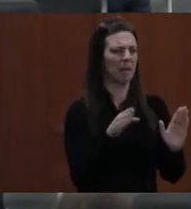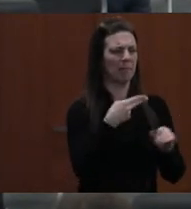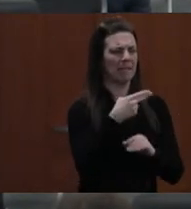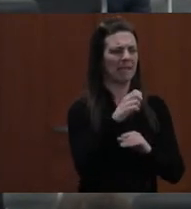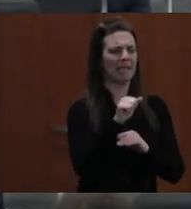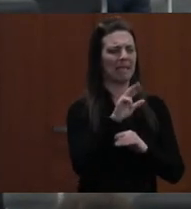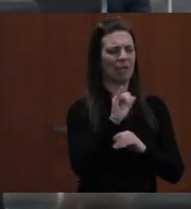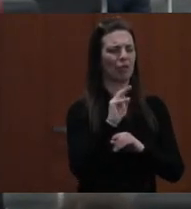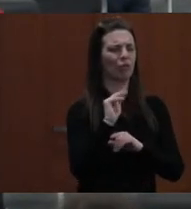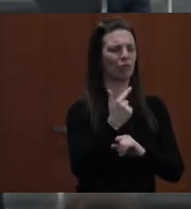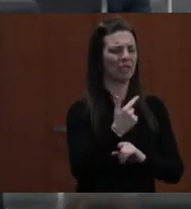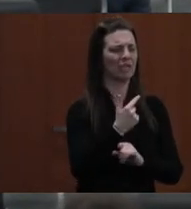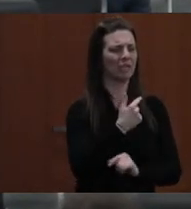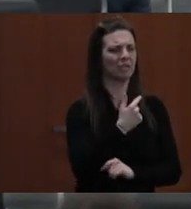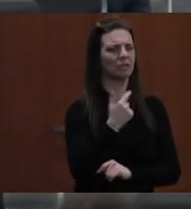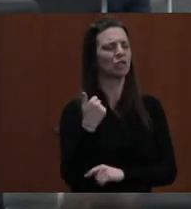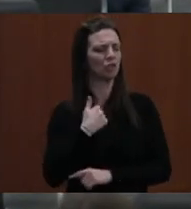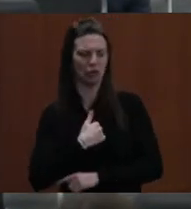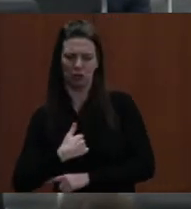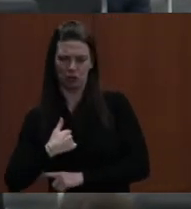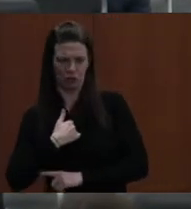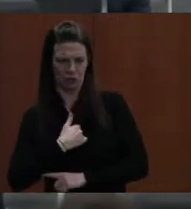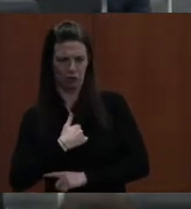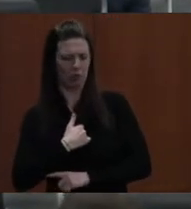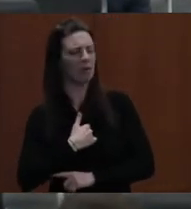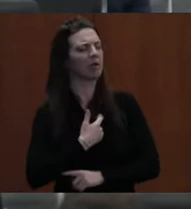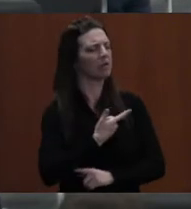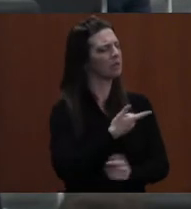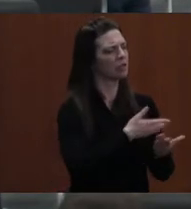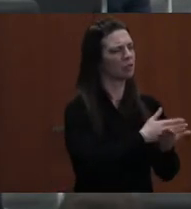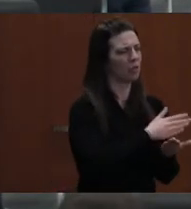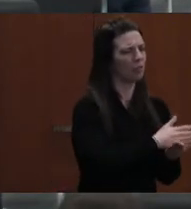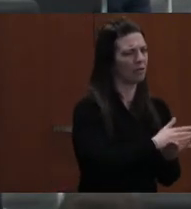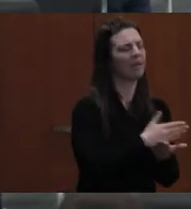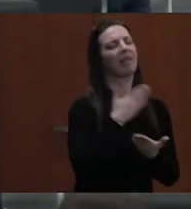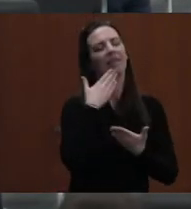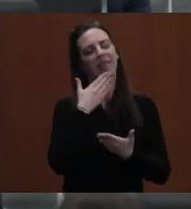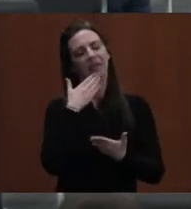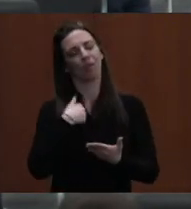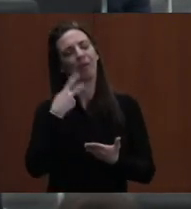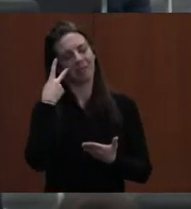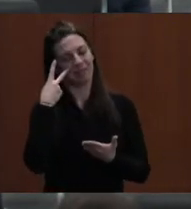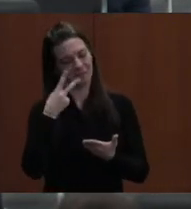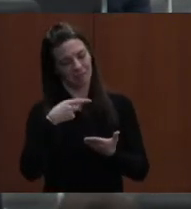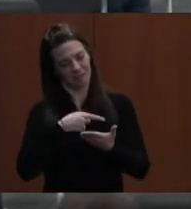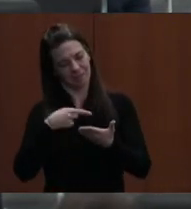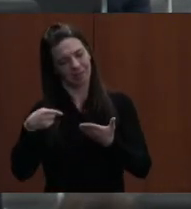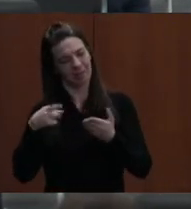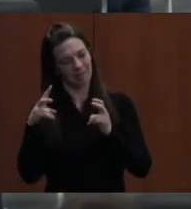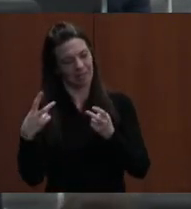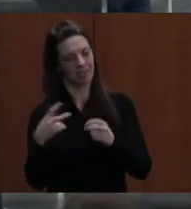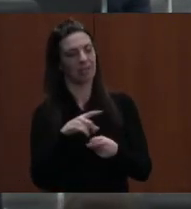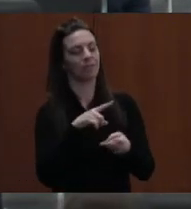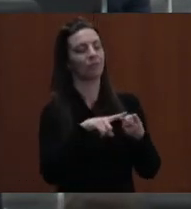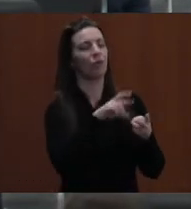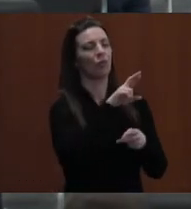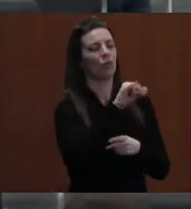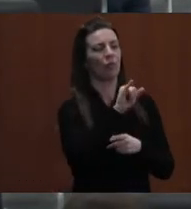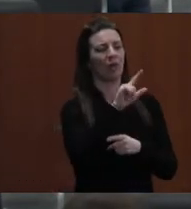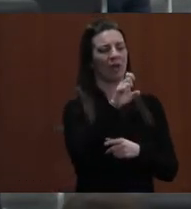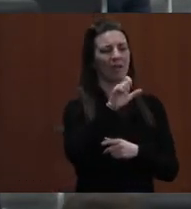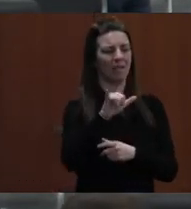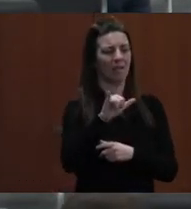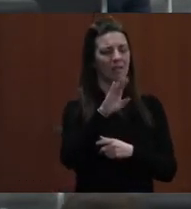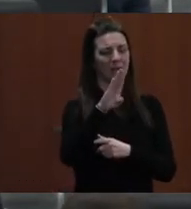Public hearing. That is all right. right. Thank you. My mistake. I see that heading at the top. Now, Riley Bach, B-A